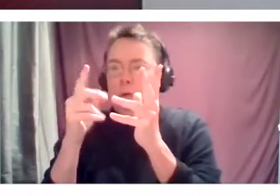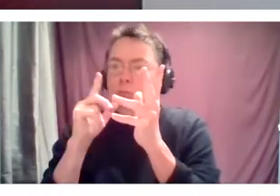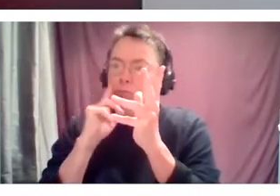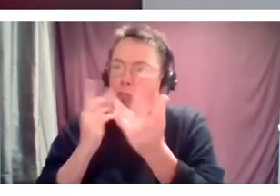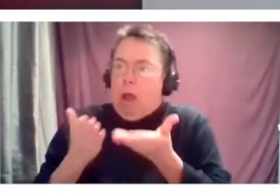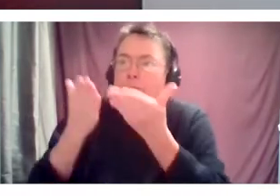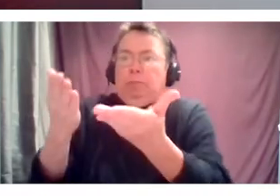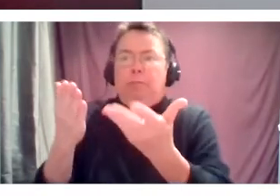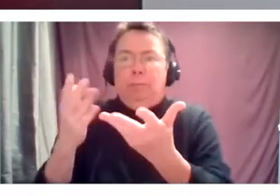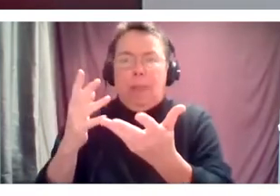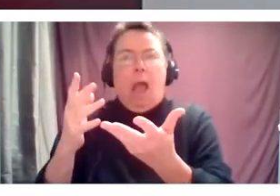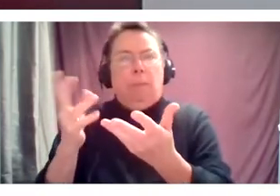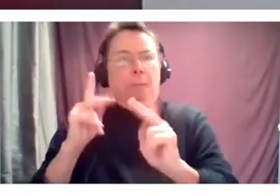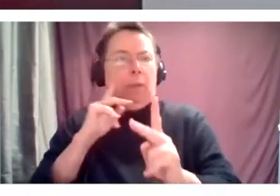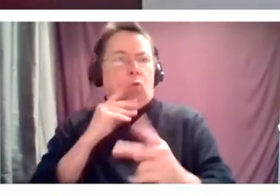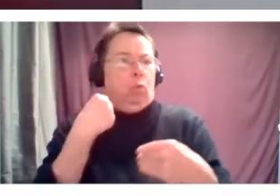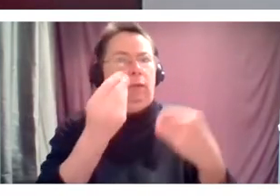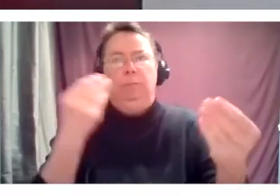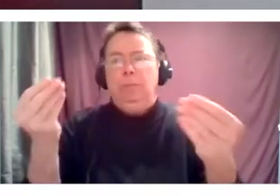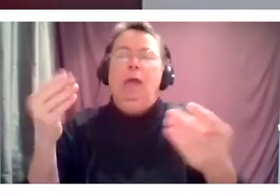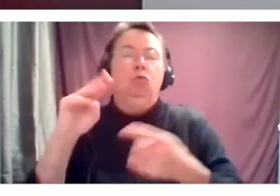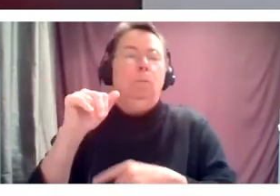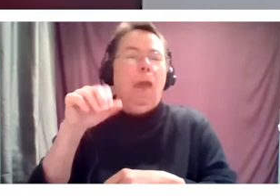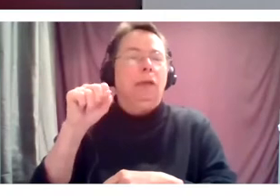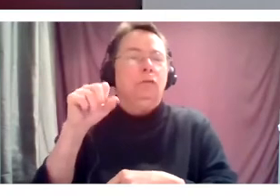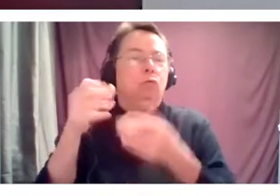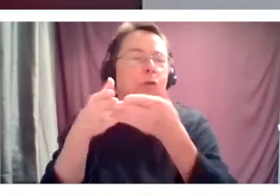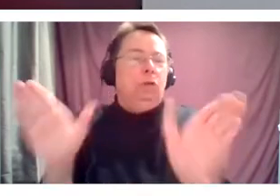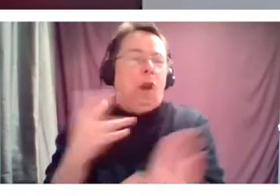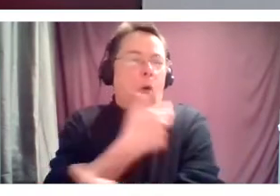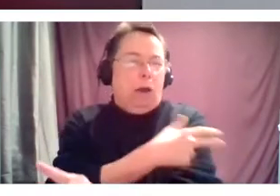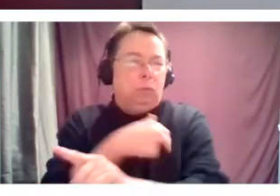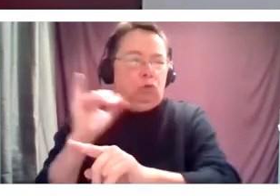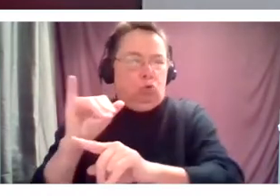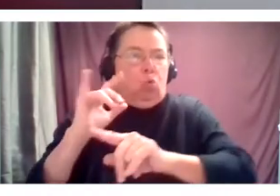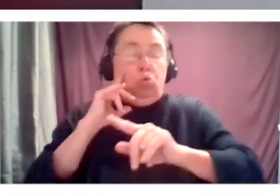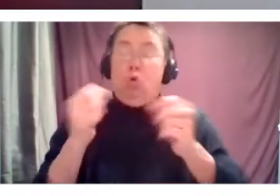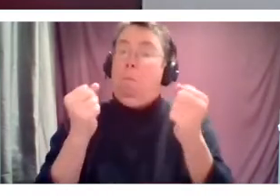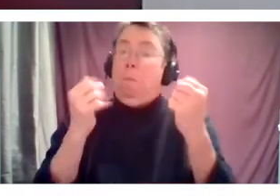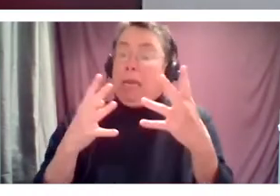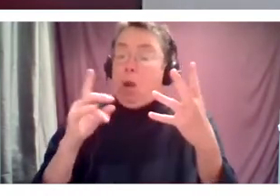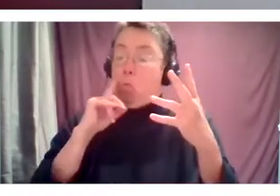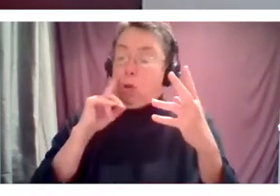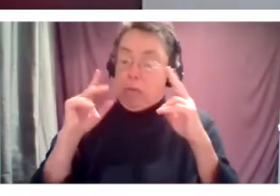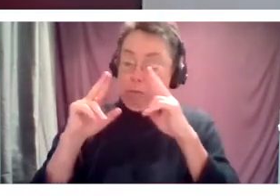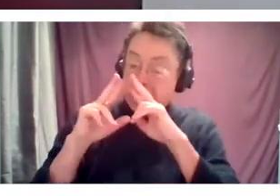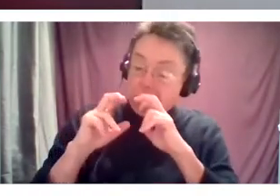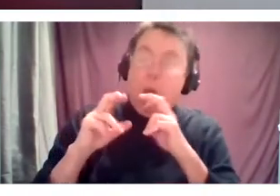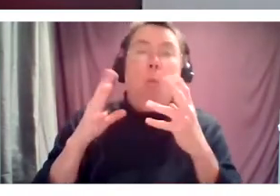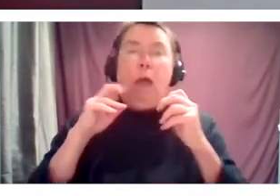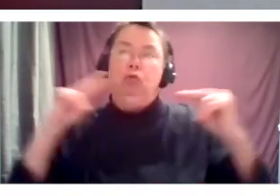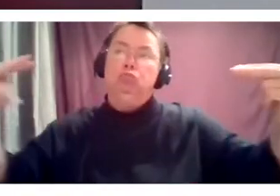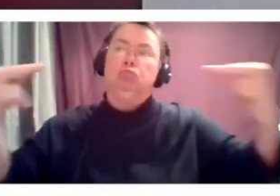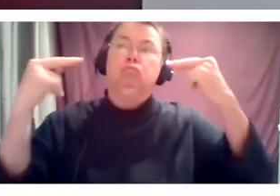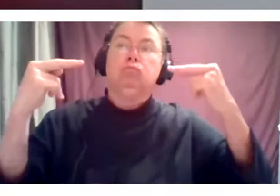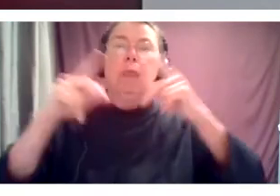donations that we make to the Mass General Hospital. So a lot of our focus right now is mostly visibility for ourselves and how can we remain